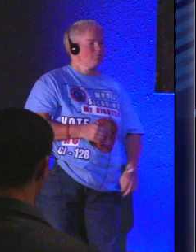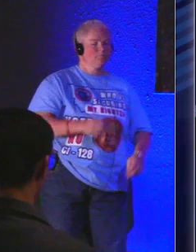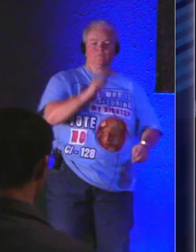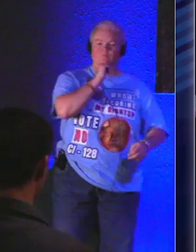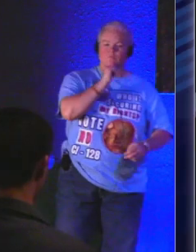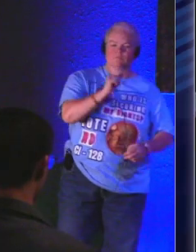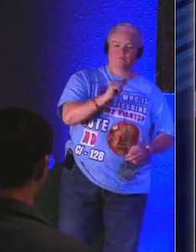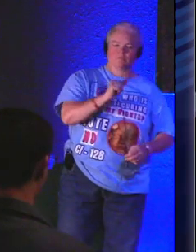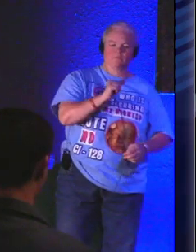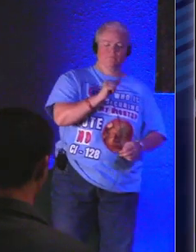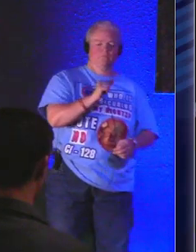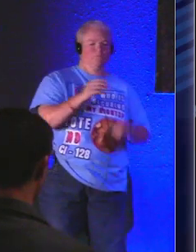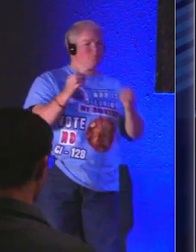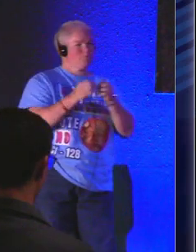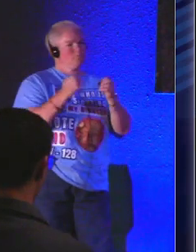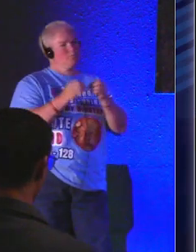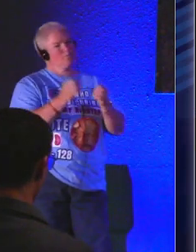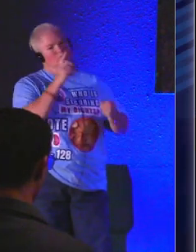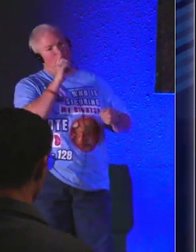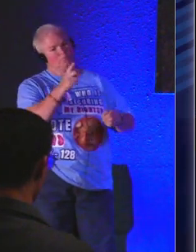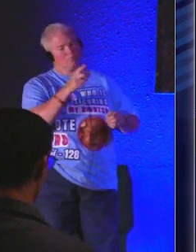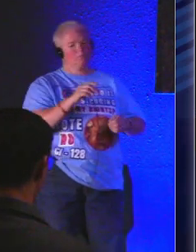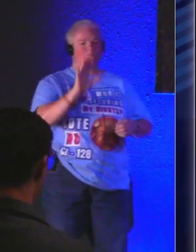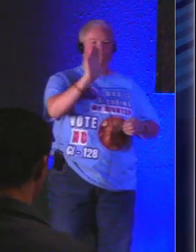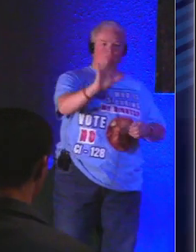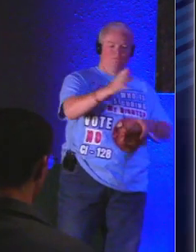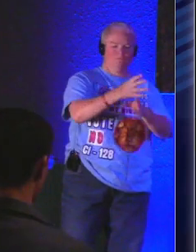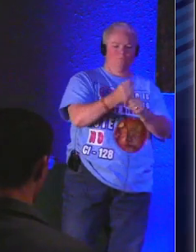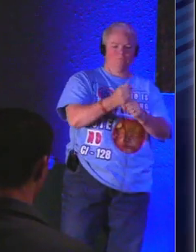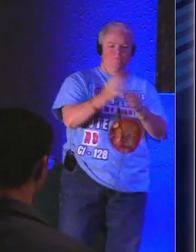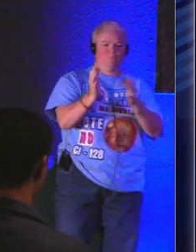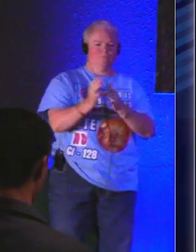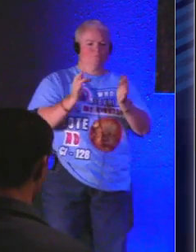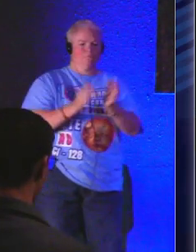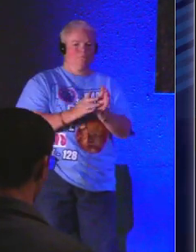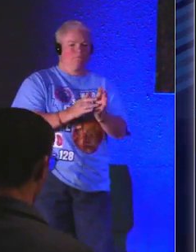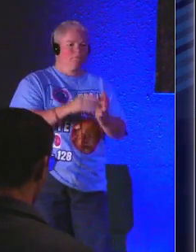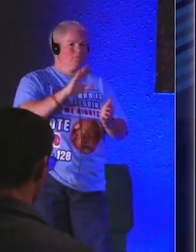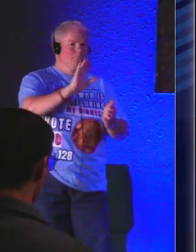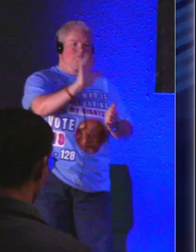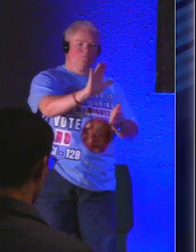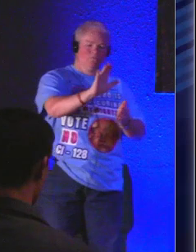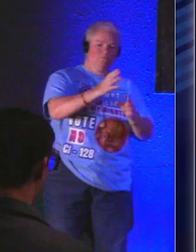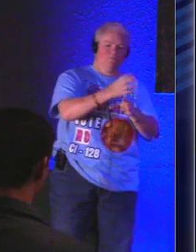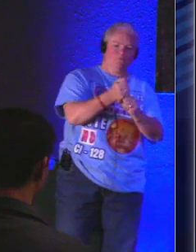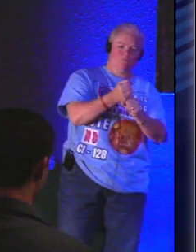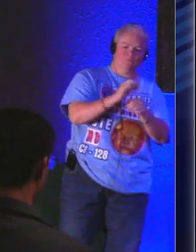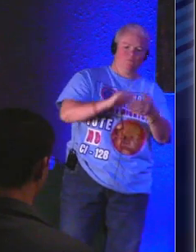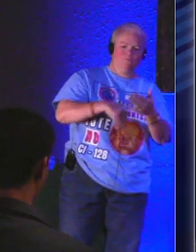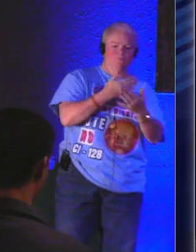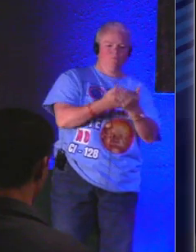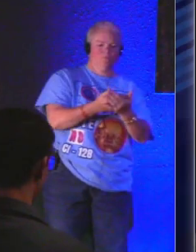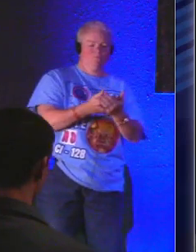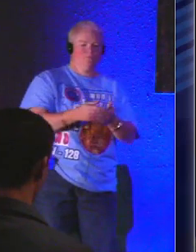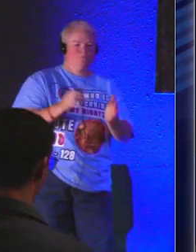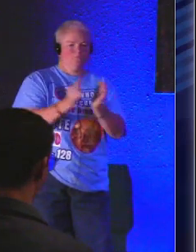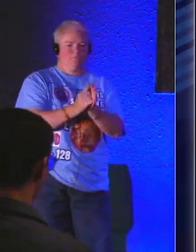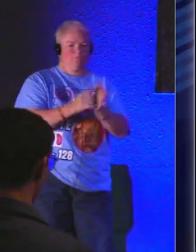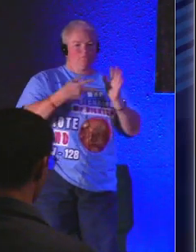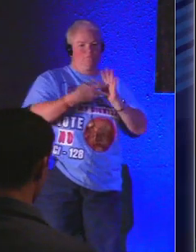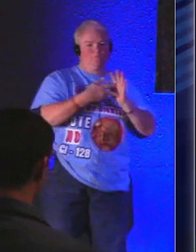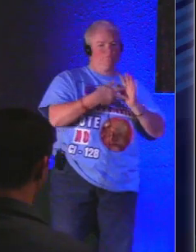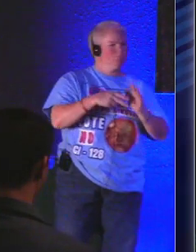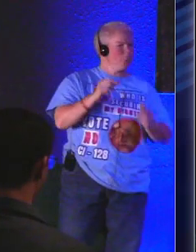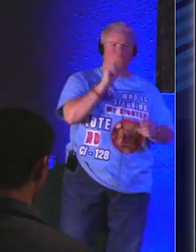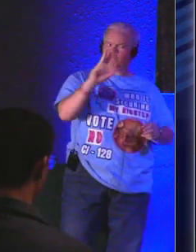not a lot more to say you got Jesus you got it all that means if you